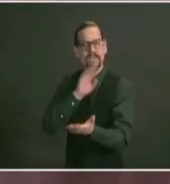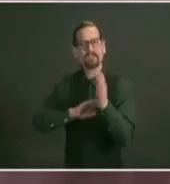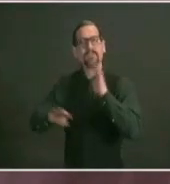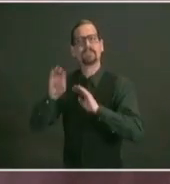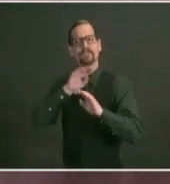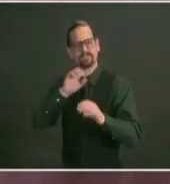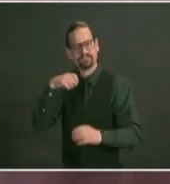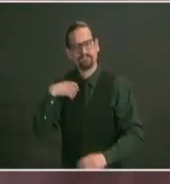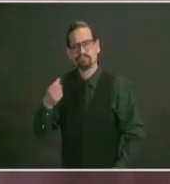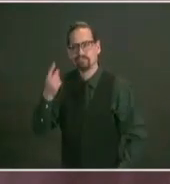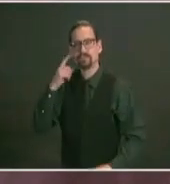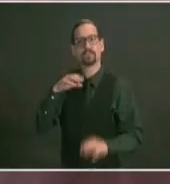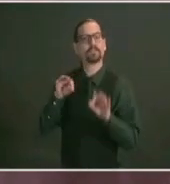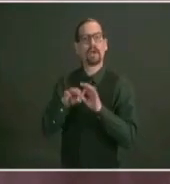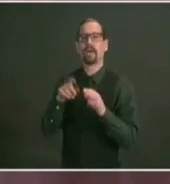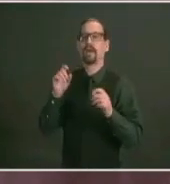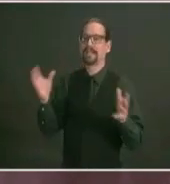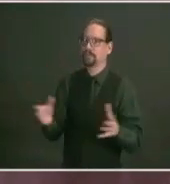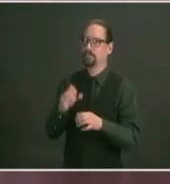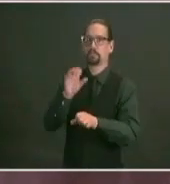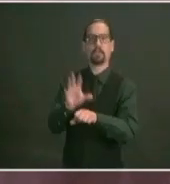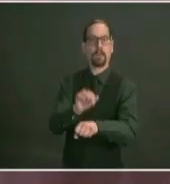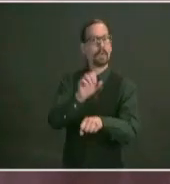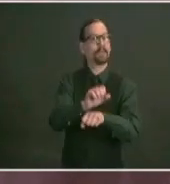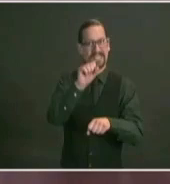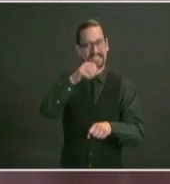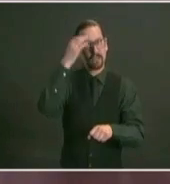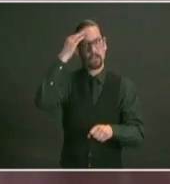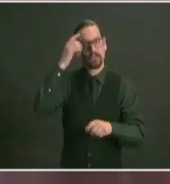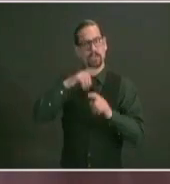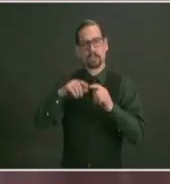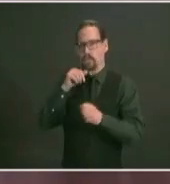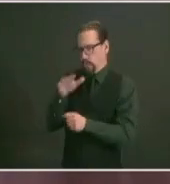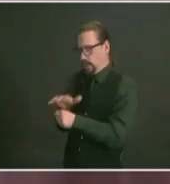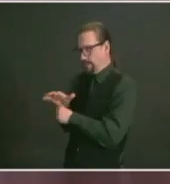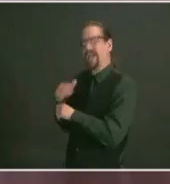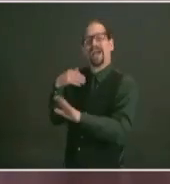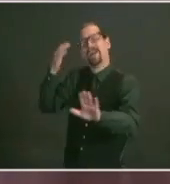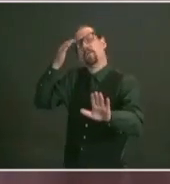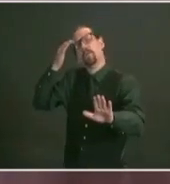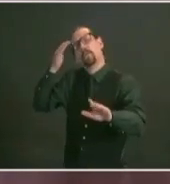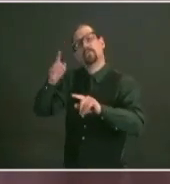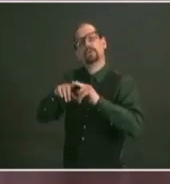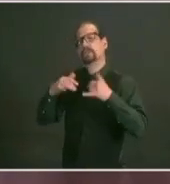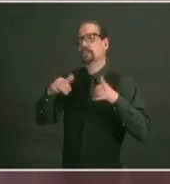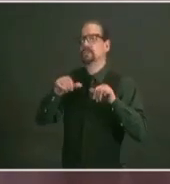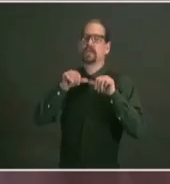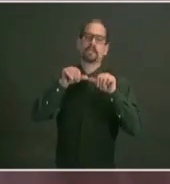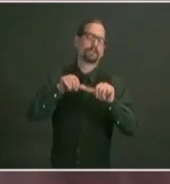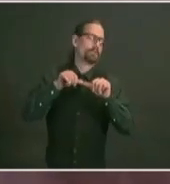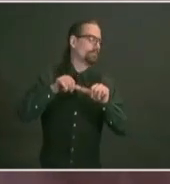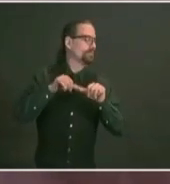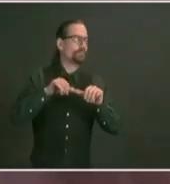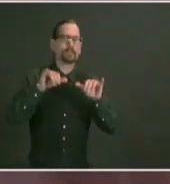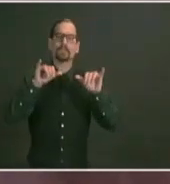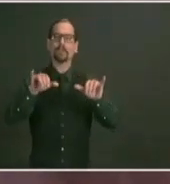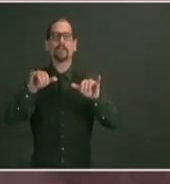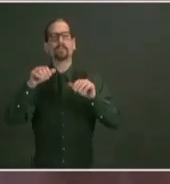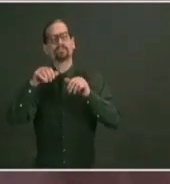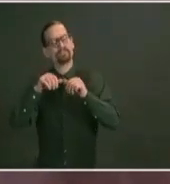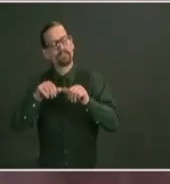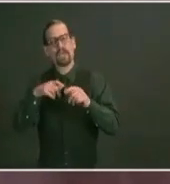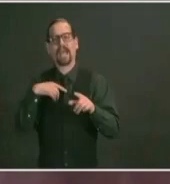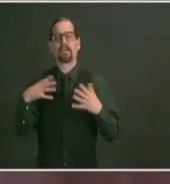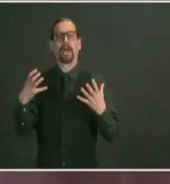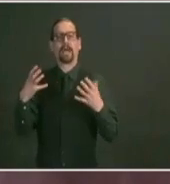not enough supply to cover the demand but we got to make sure that we get every shot in the arm that we possibly can what